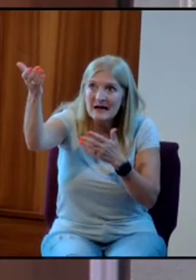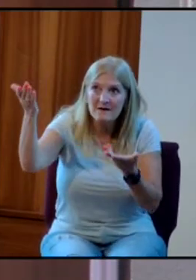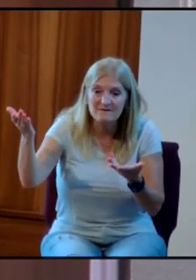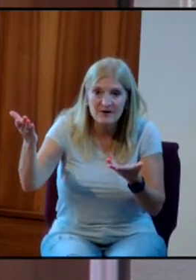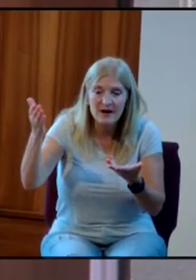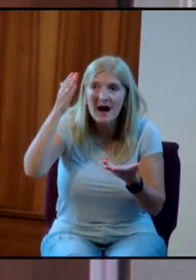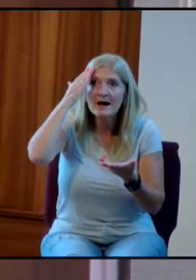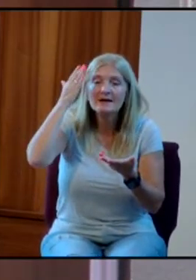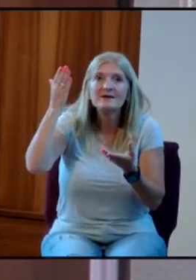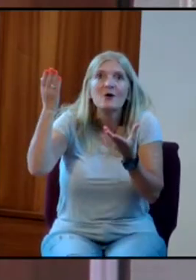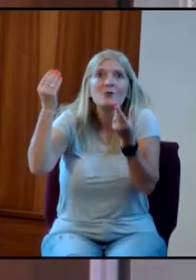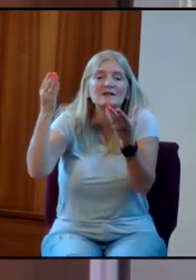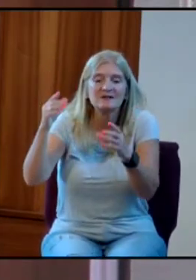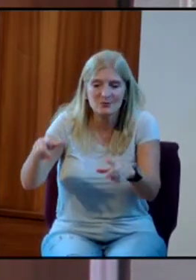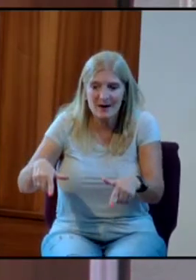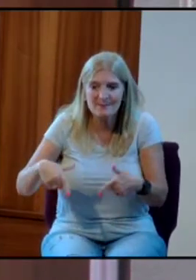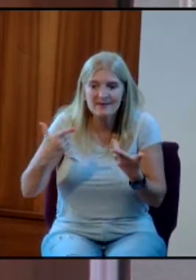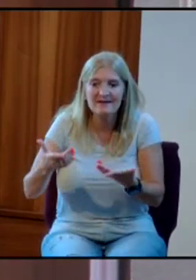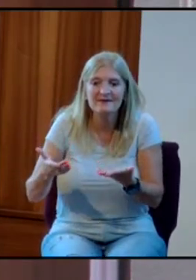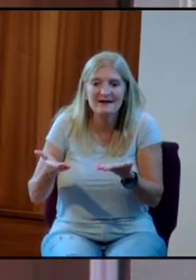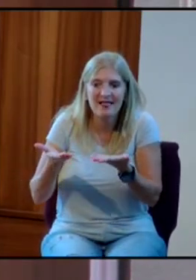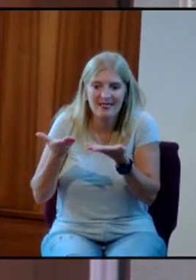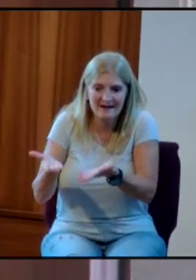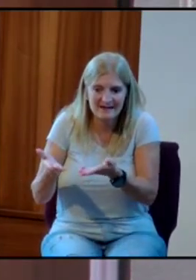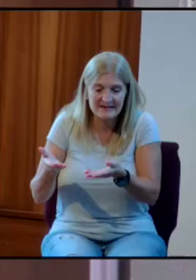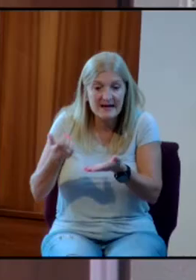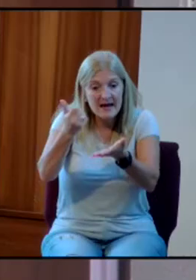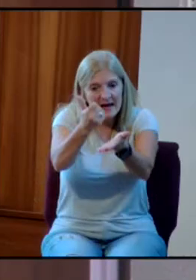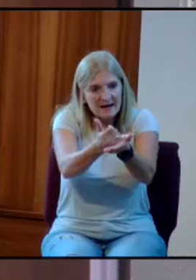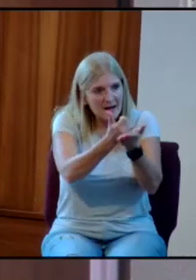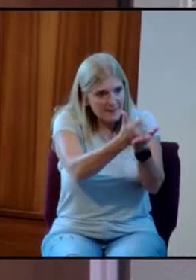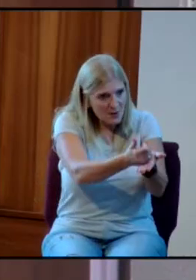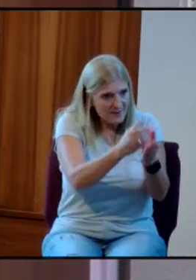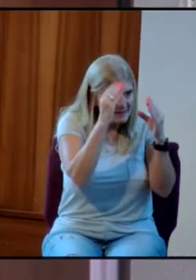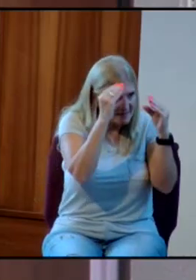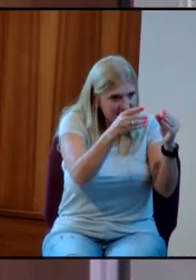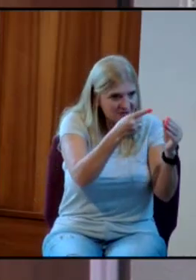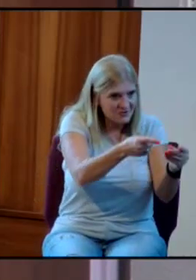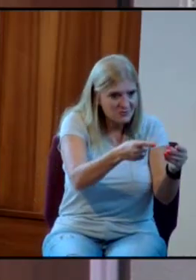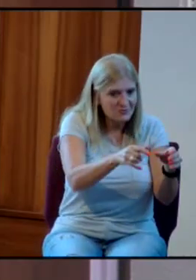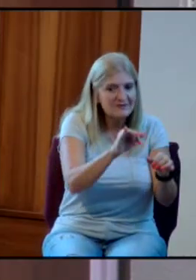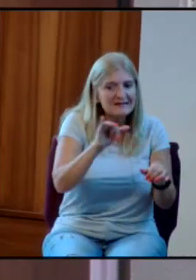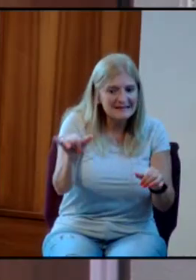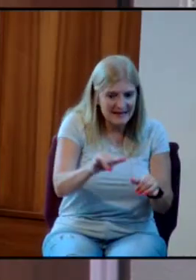I'm living this way. And I can tell you it's the very best option.